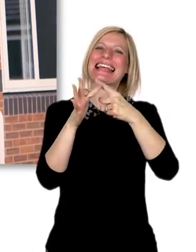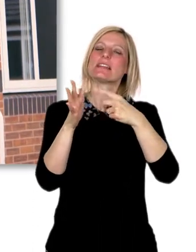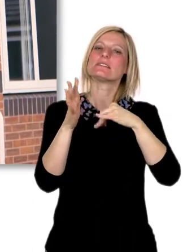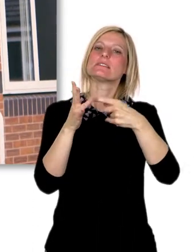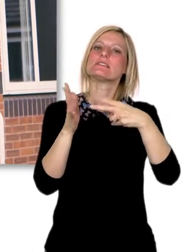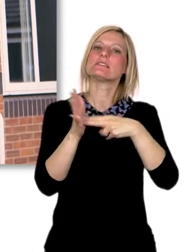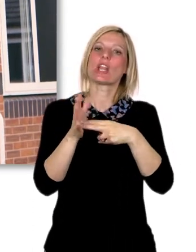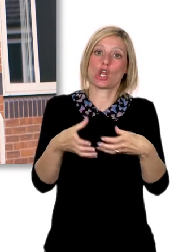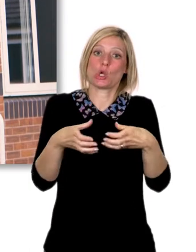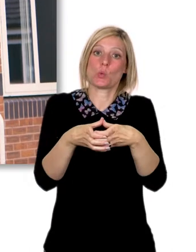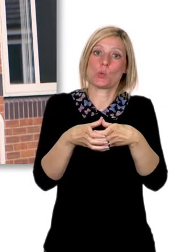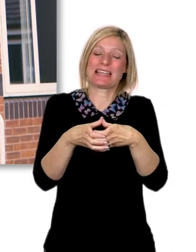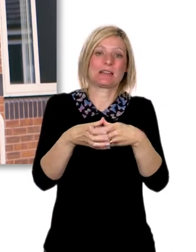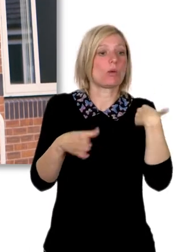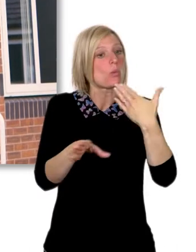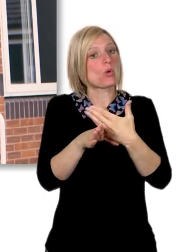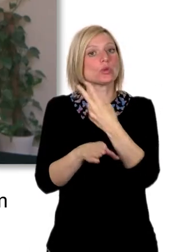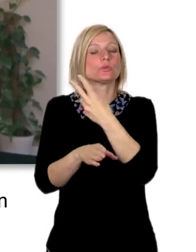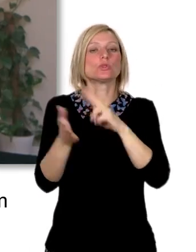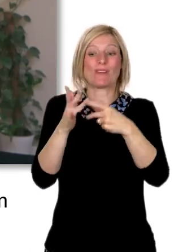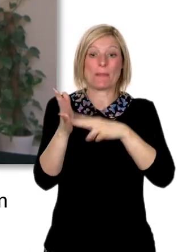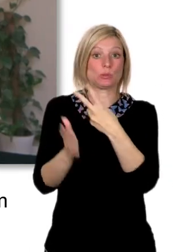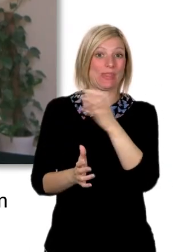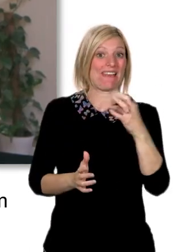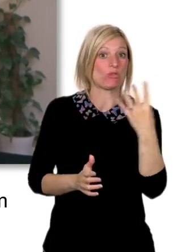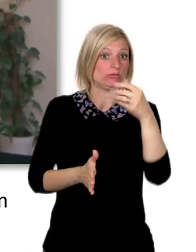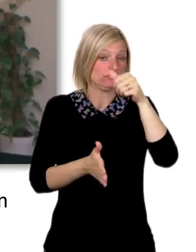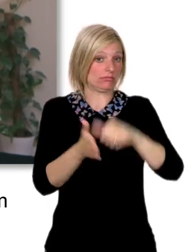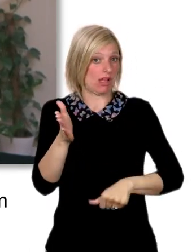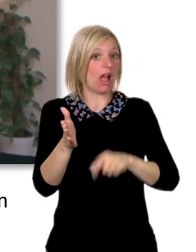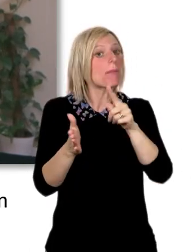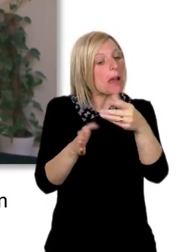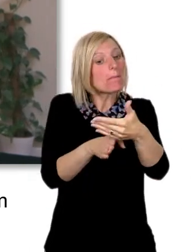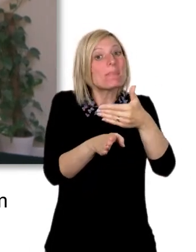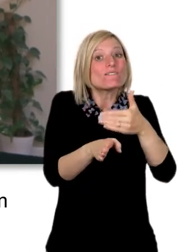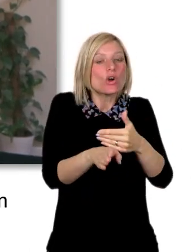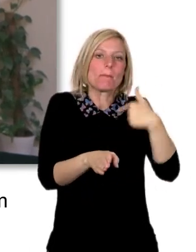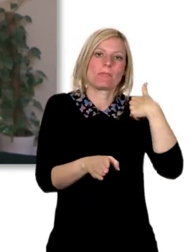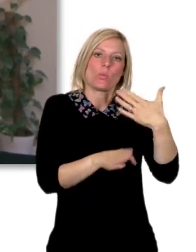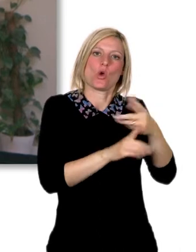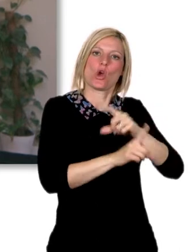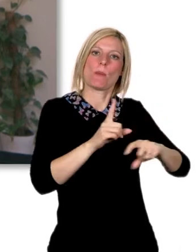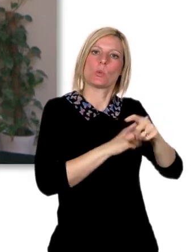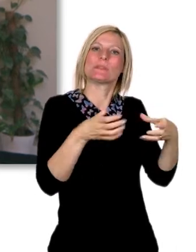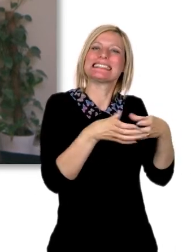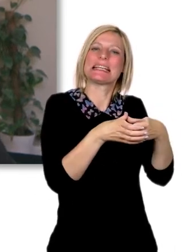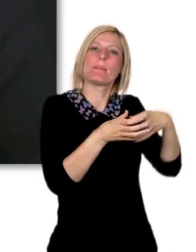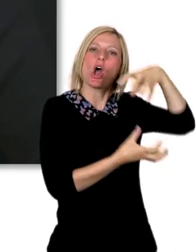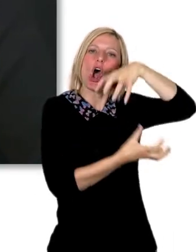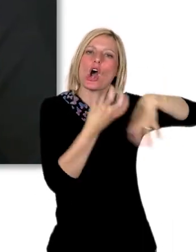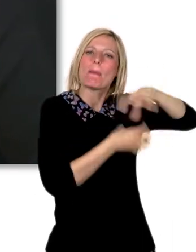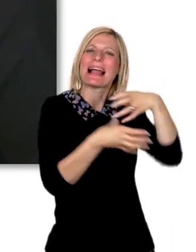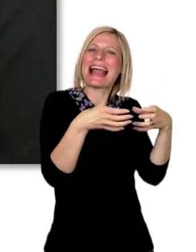in acting senior nurse position. Prior to that I was working with the community team as a complex case manager